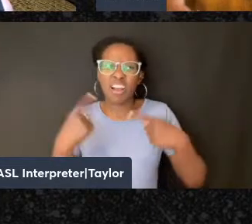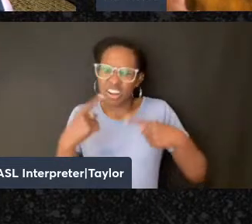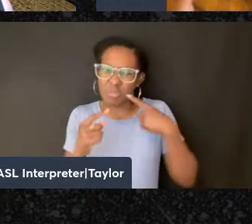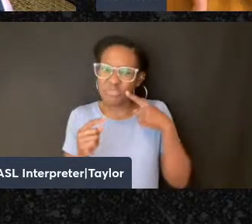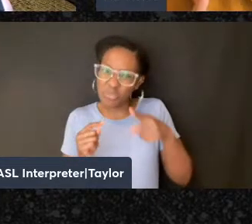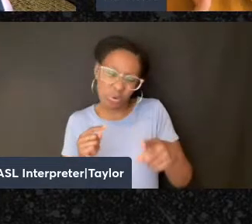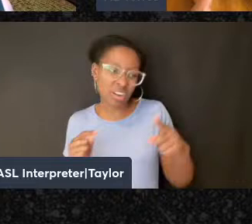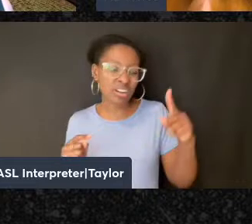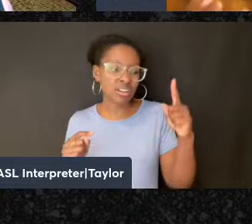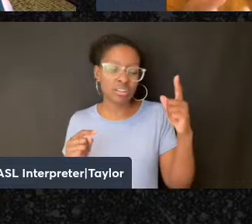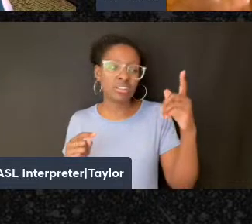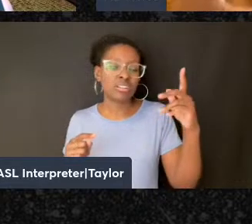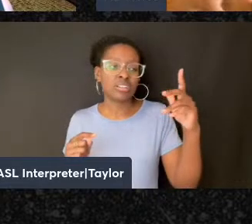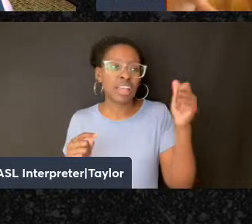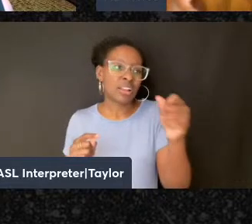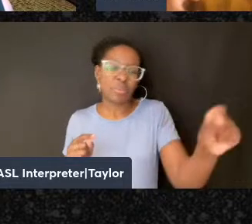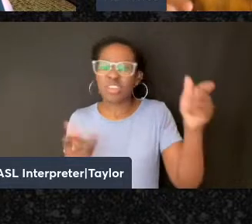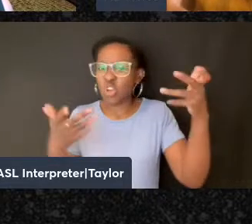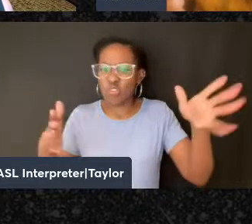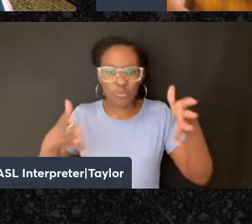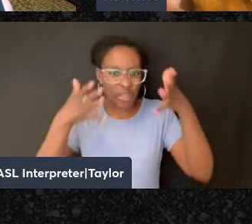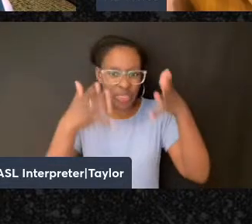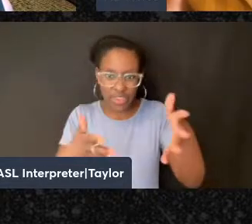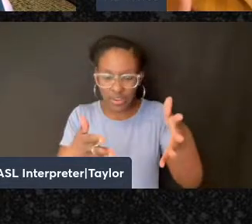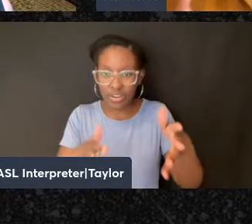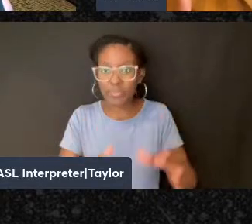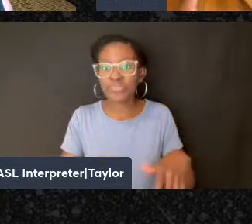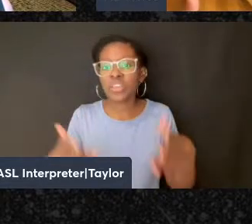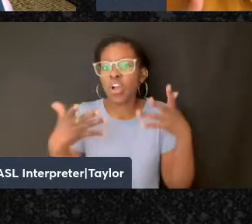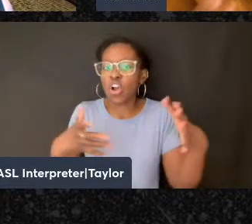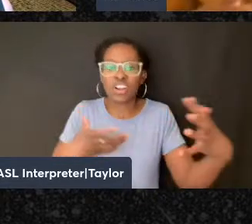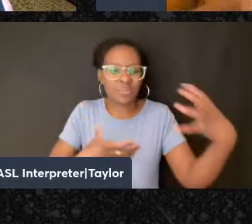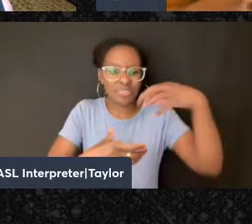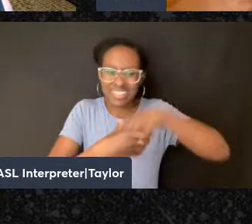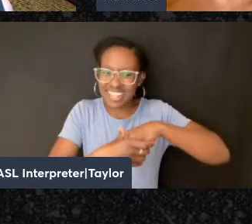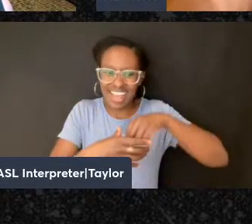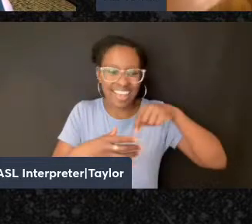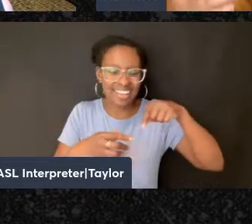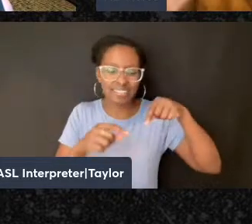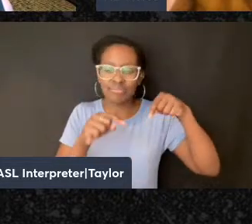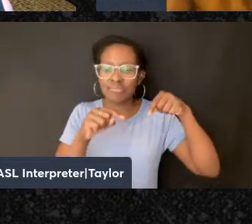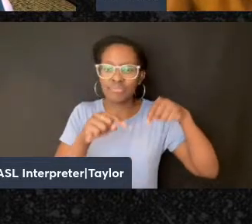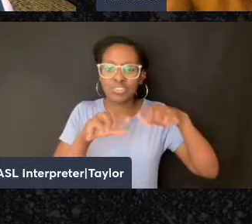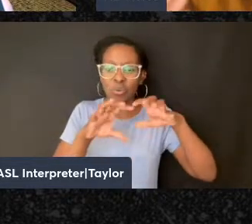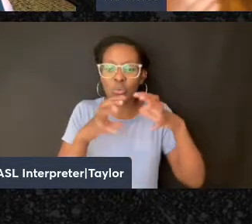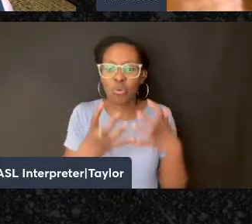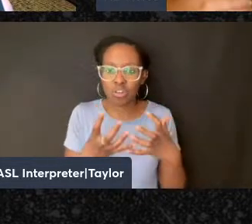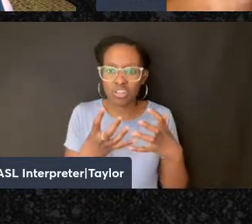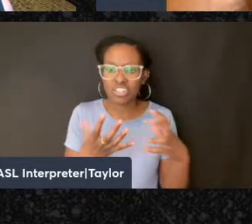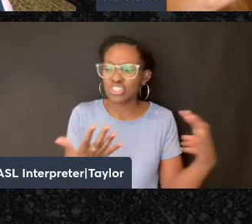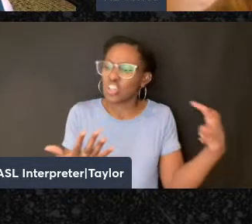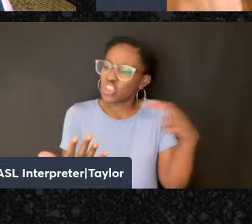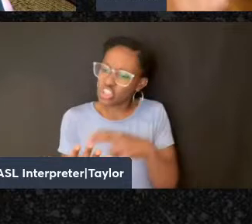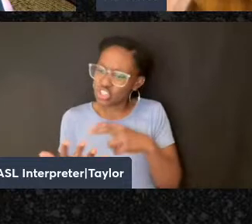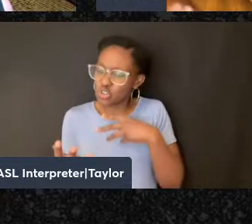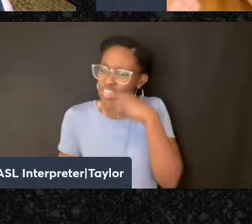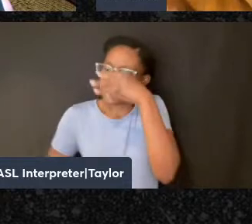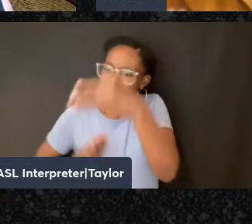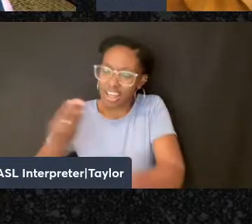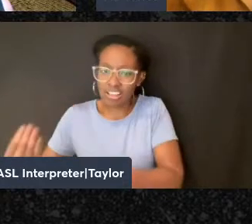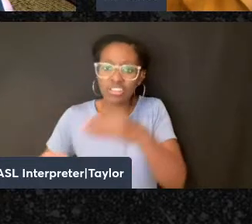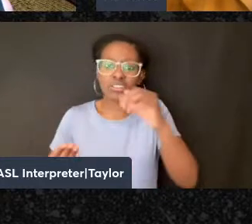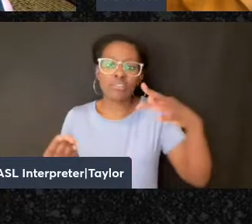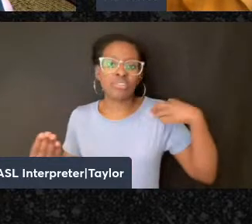is already imminent, that is, something which is already inside of this world, she's looking to these genealogies of religious